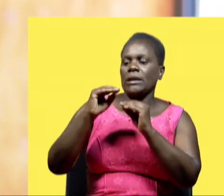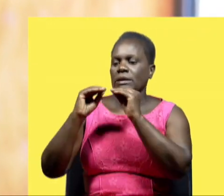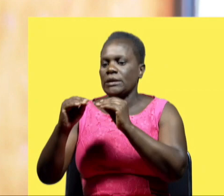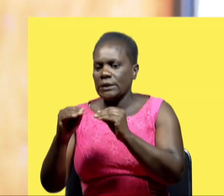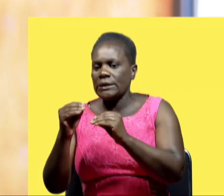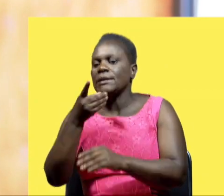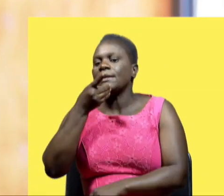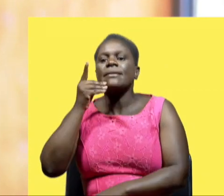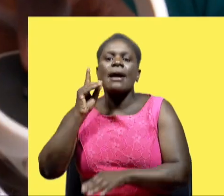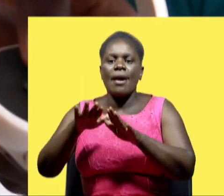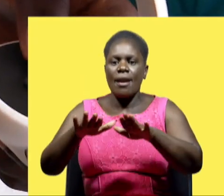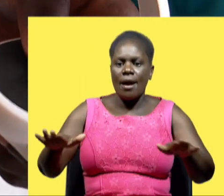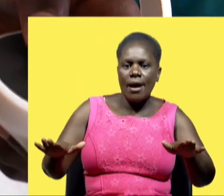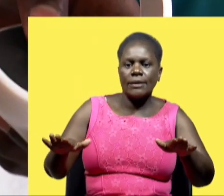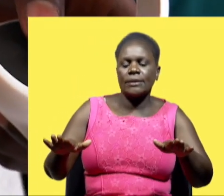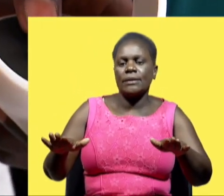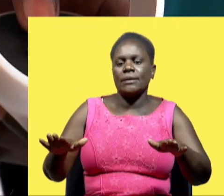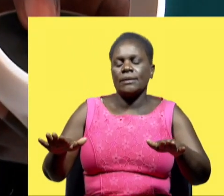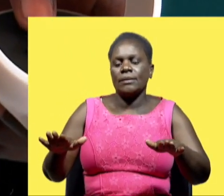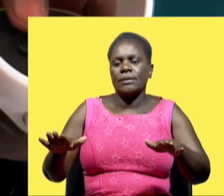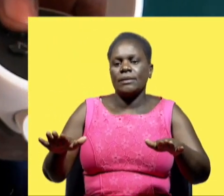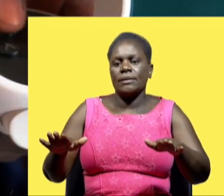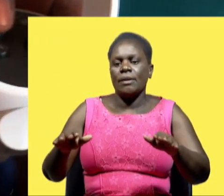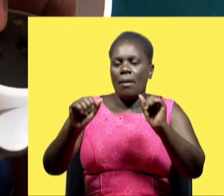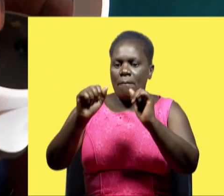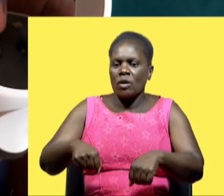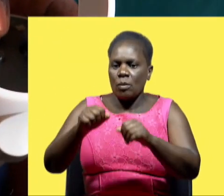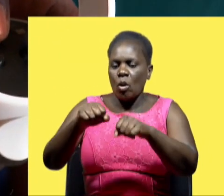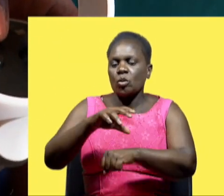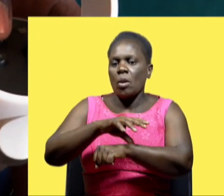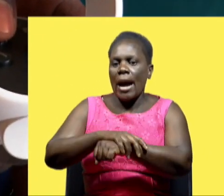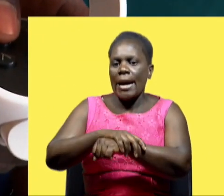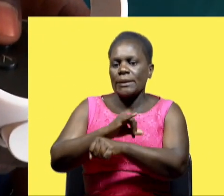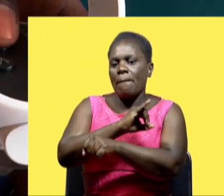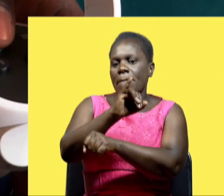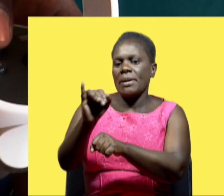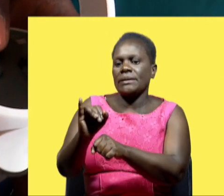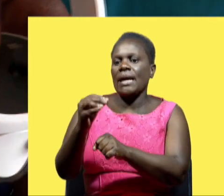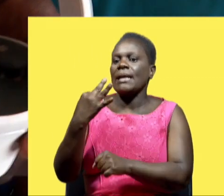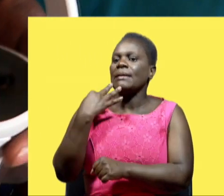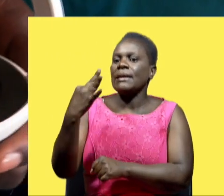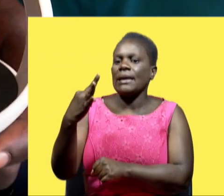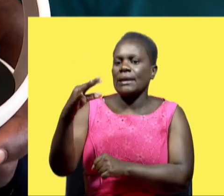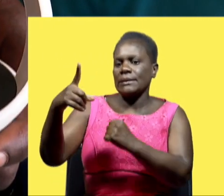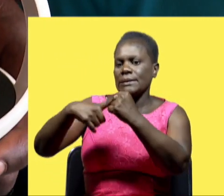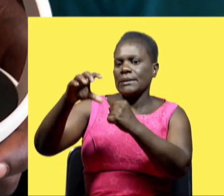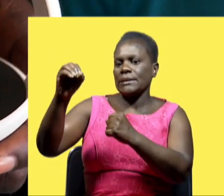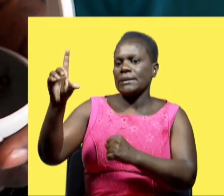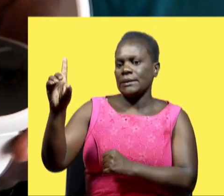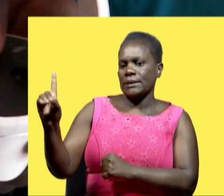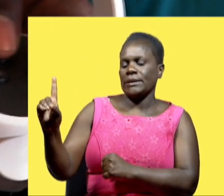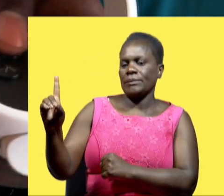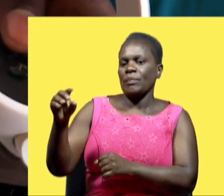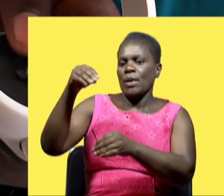teaching about deserts you know childhood desert and the rest we are able to get those images in 360 uh degrees